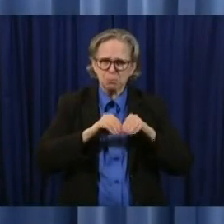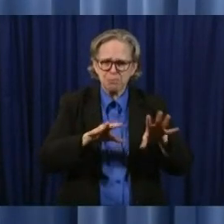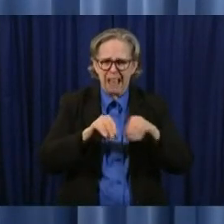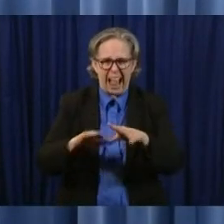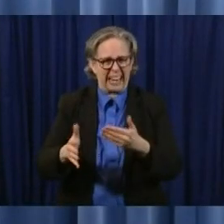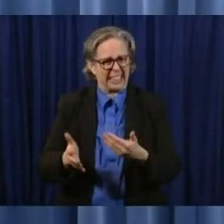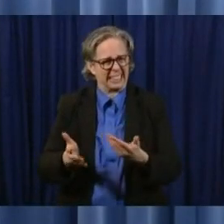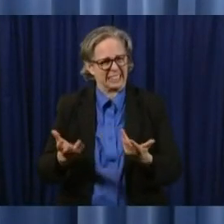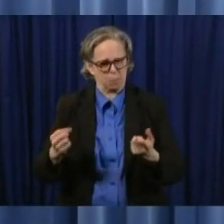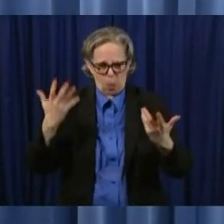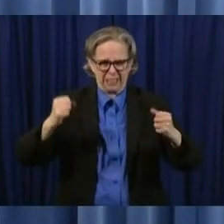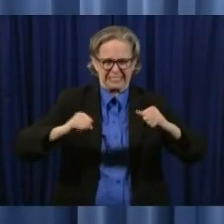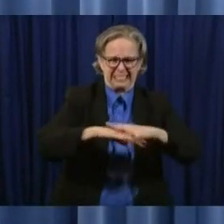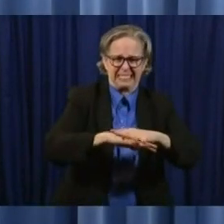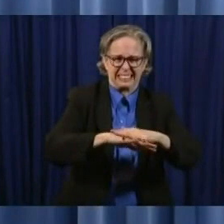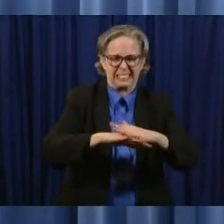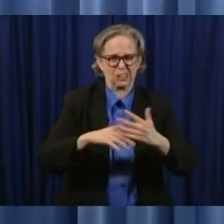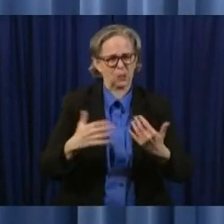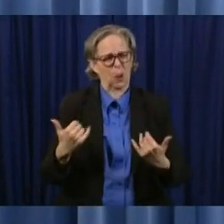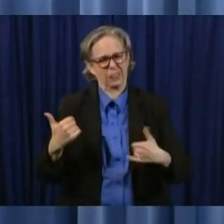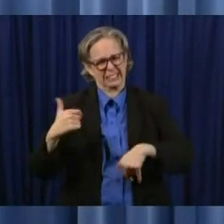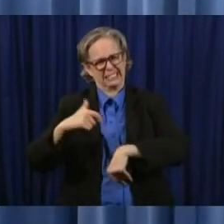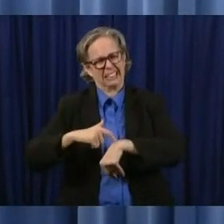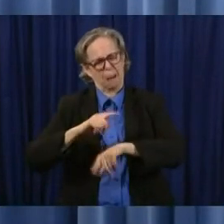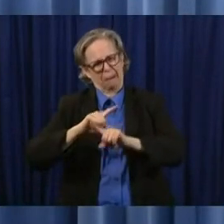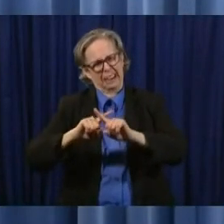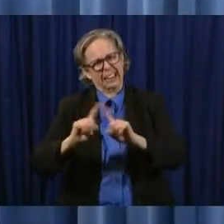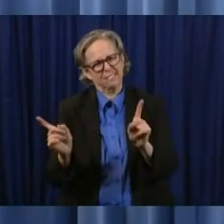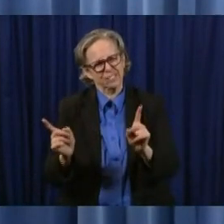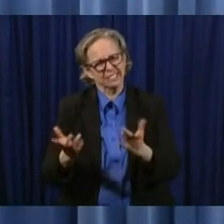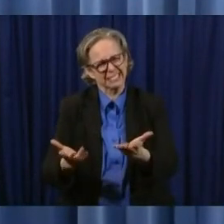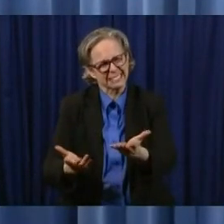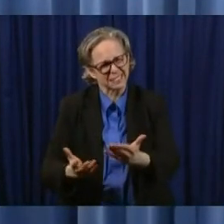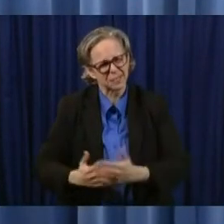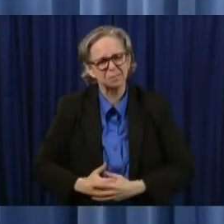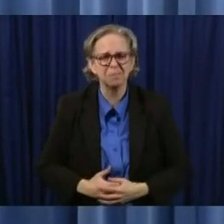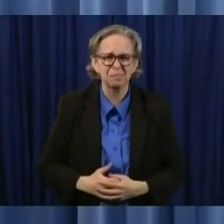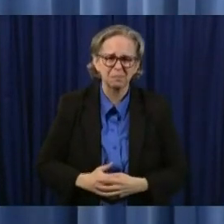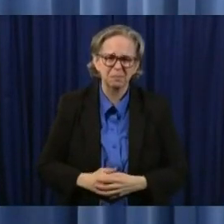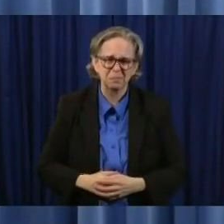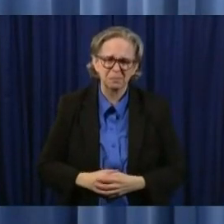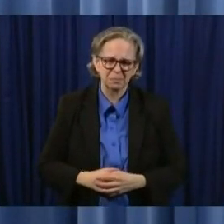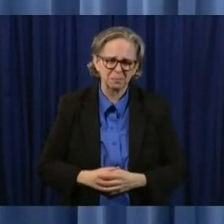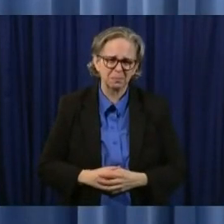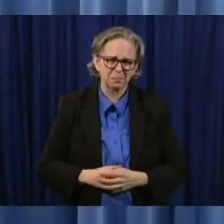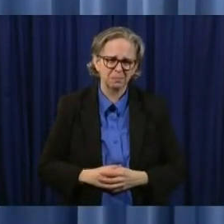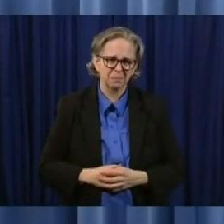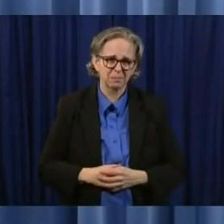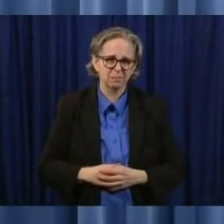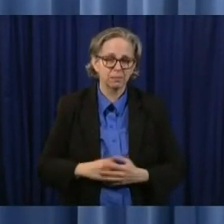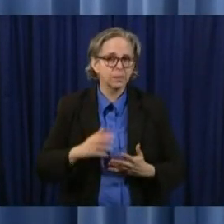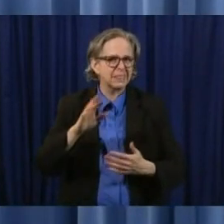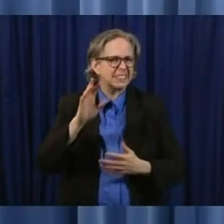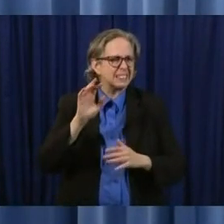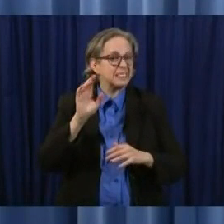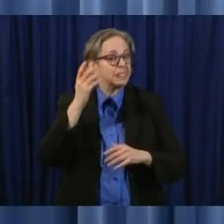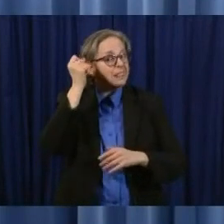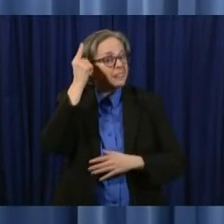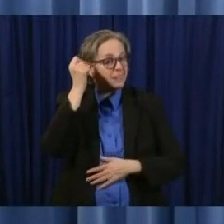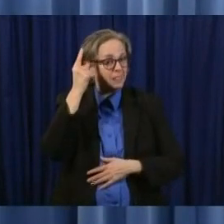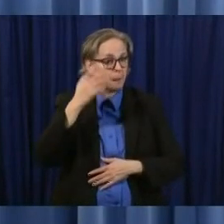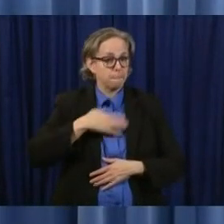course everything has to be different and I want to start by sharing with you something that our son-in-law Bill Darling wrote